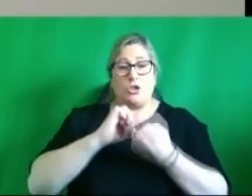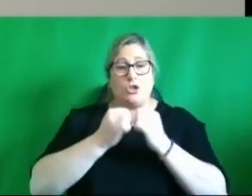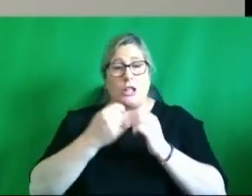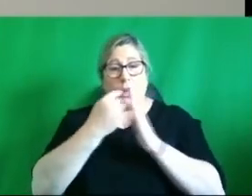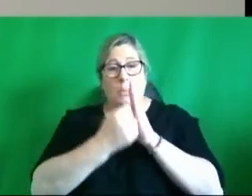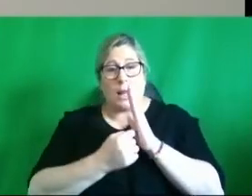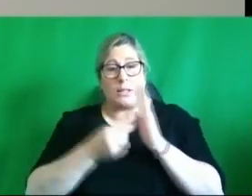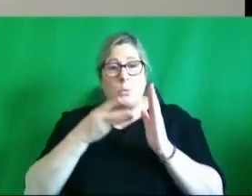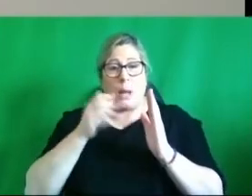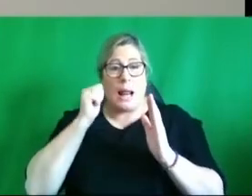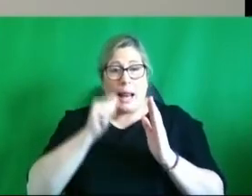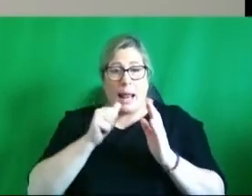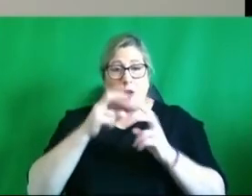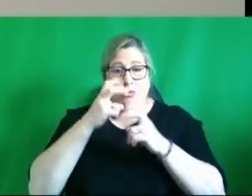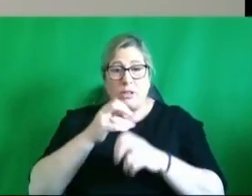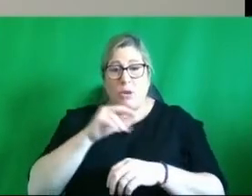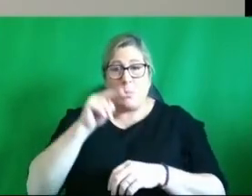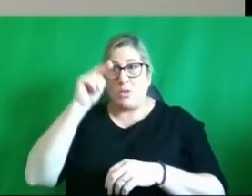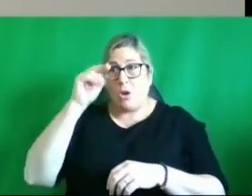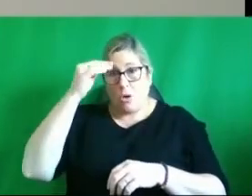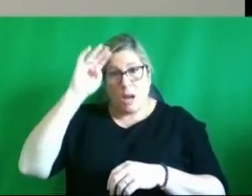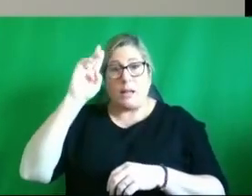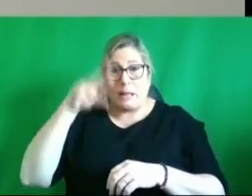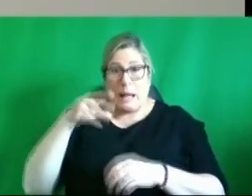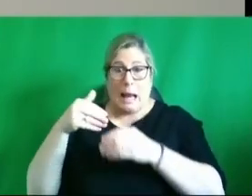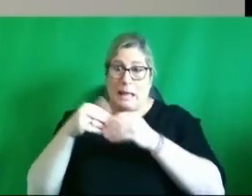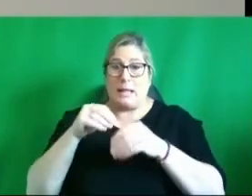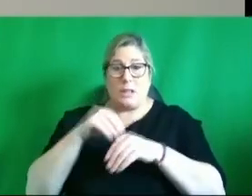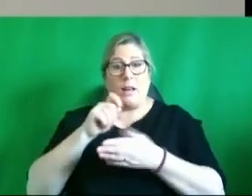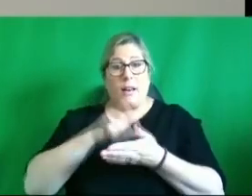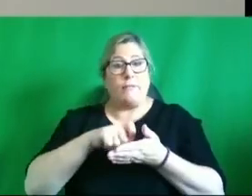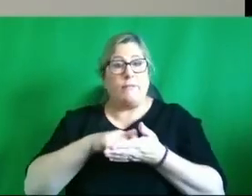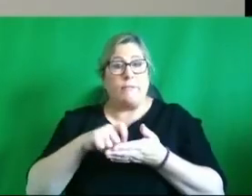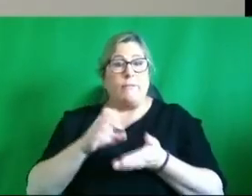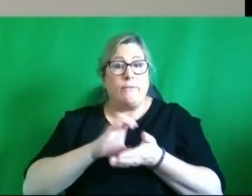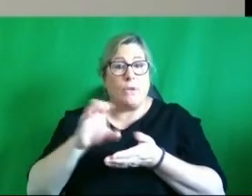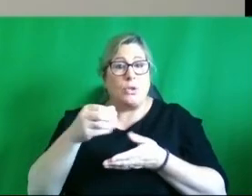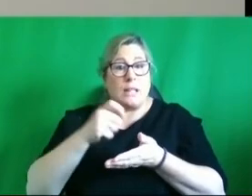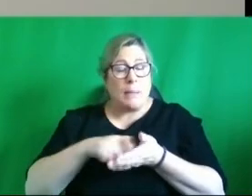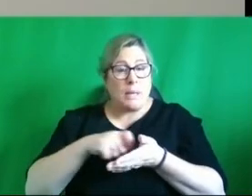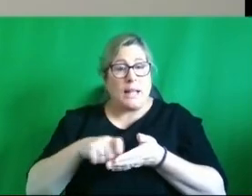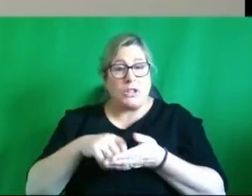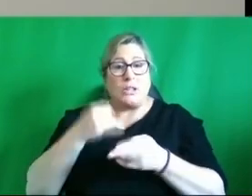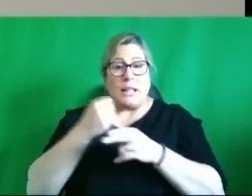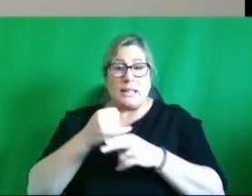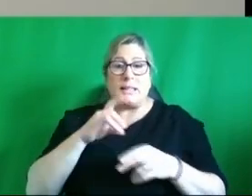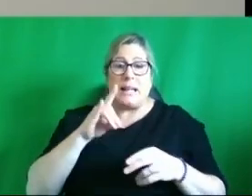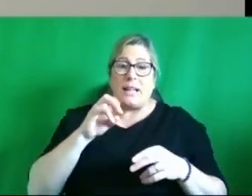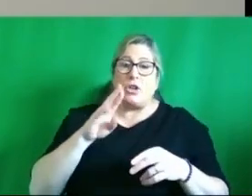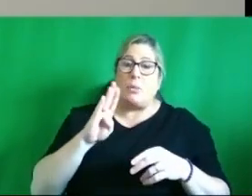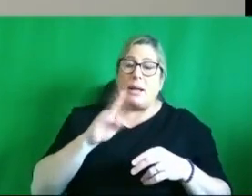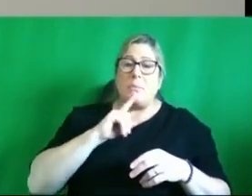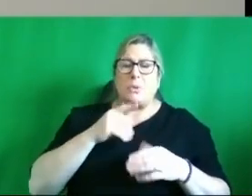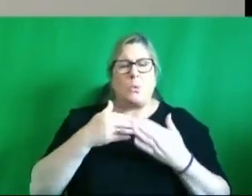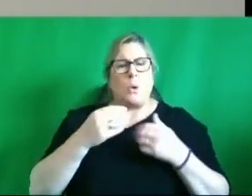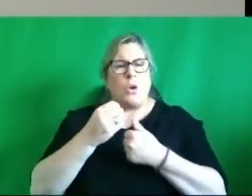researchers from northern ireland to lead on funding applications into the hrb i'm just wondering what further can be done to support